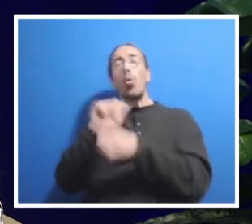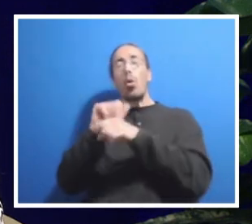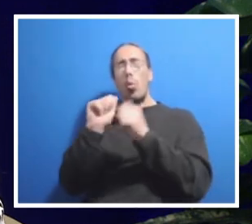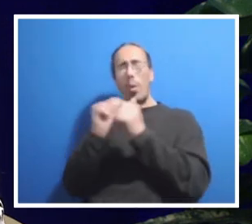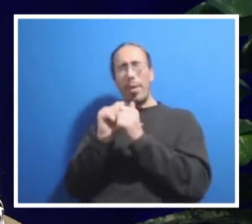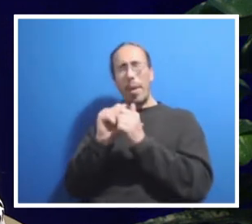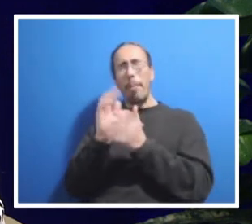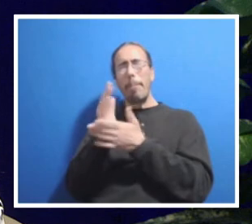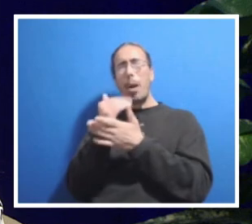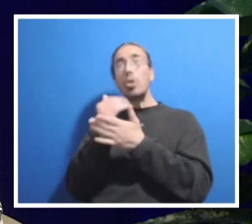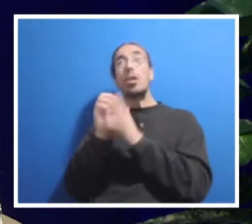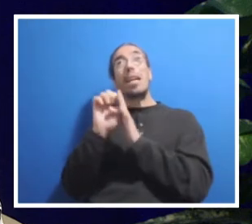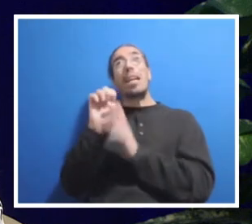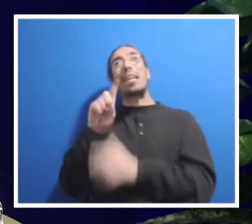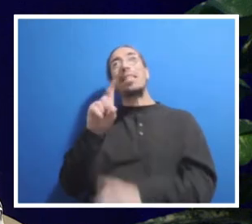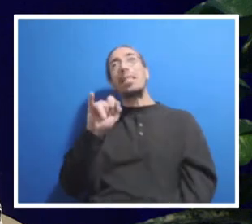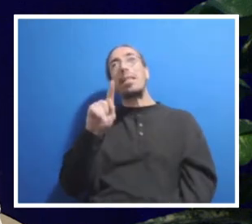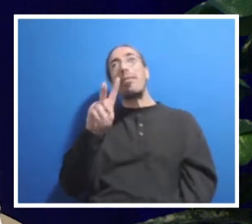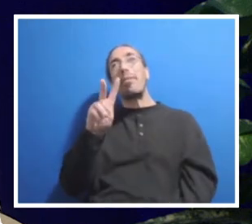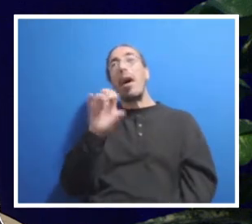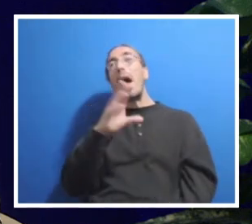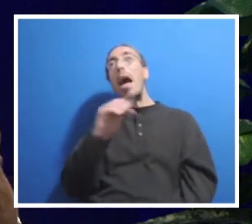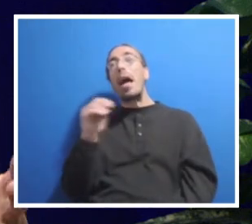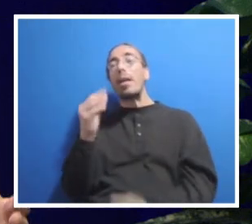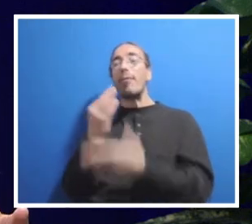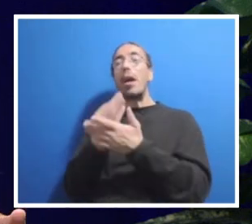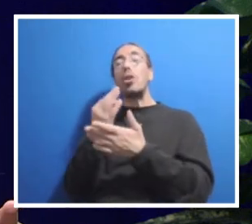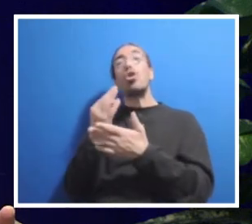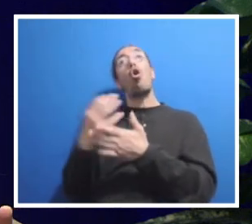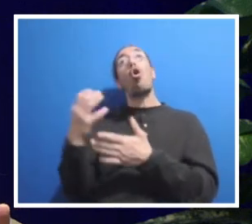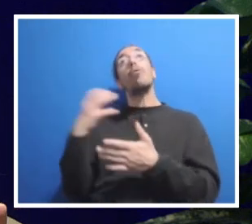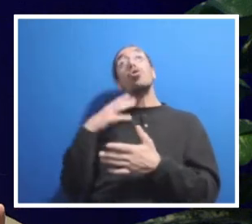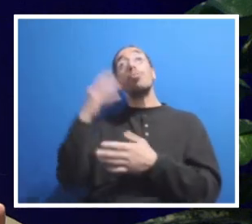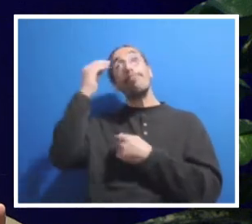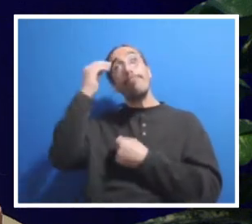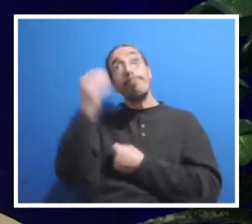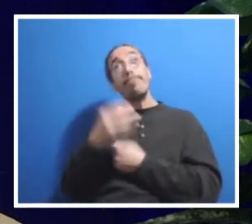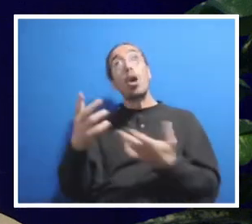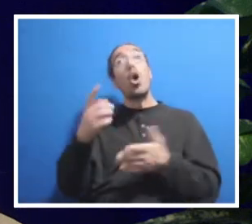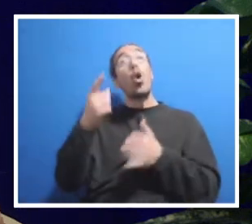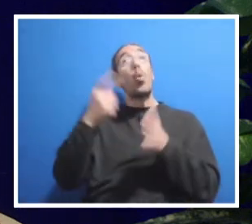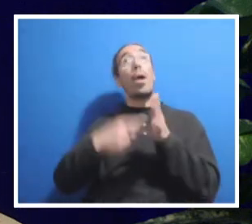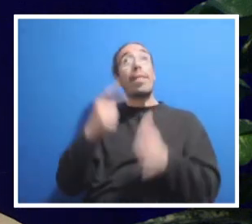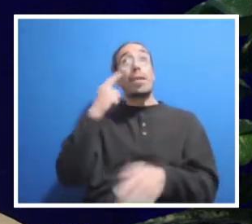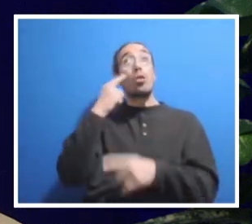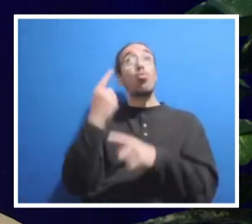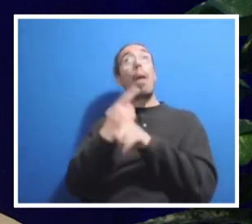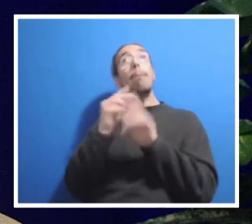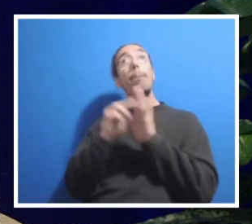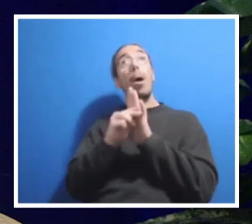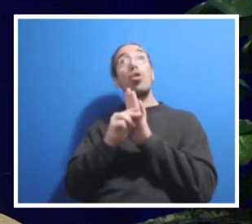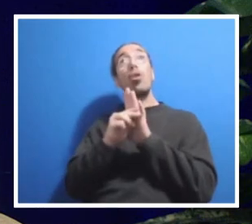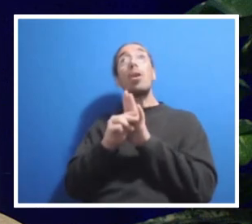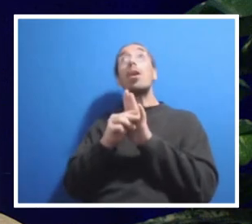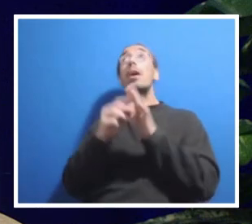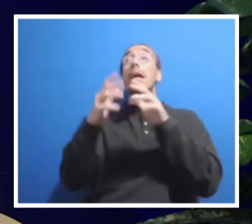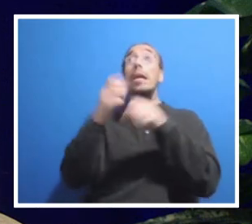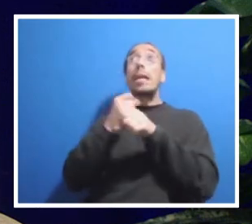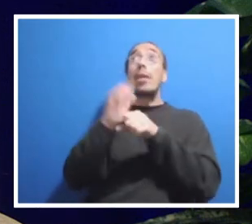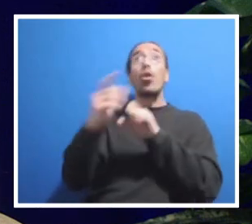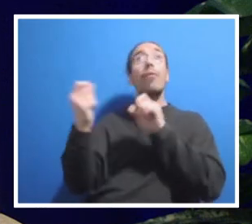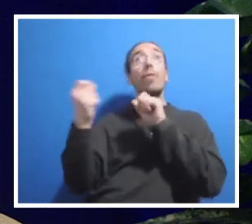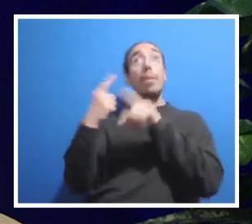and the financial officers to say here's what we think is the right model. Get their feedback, make appropriate